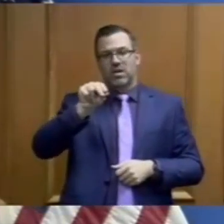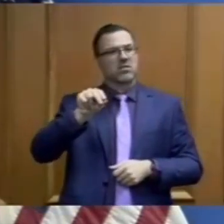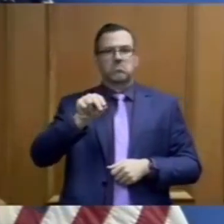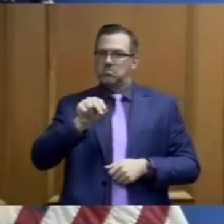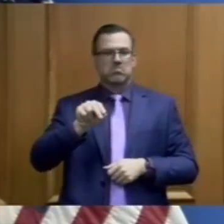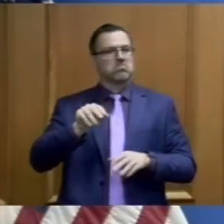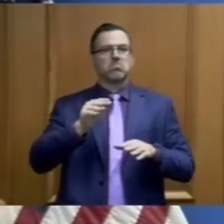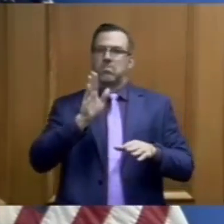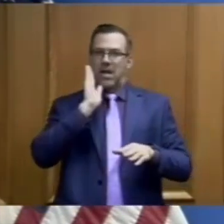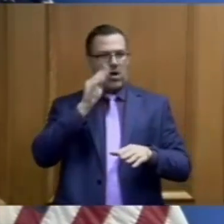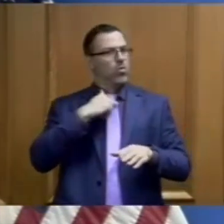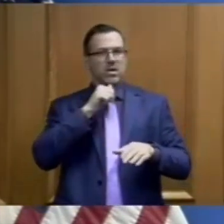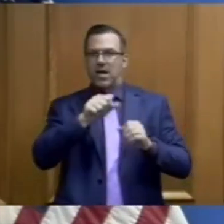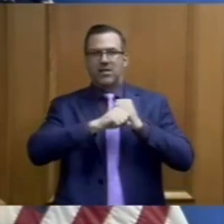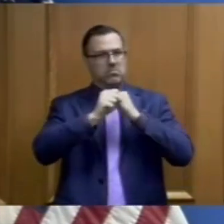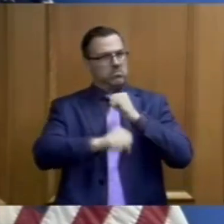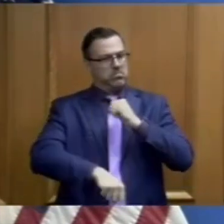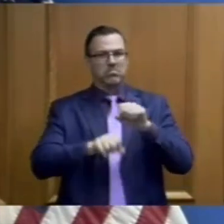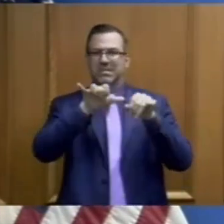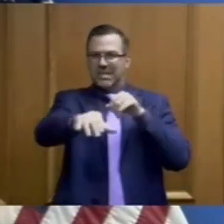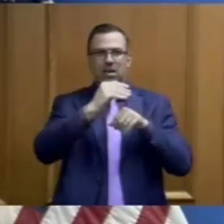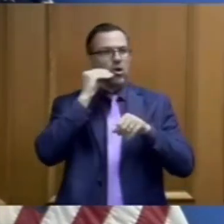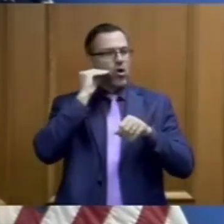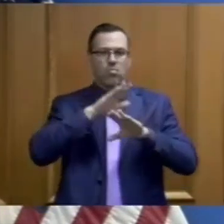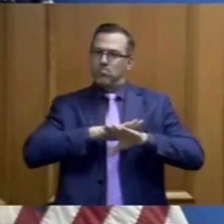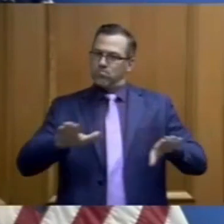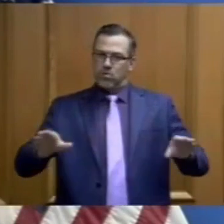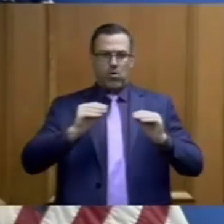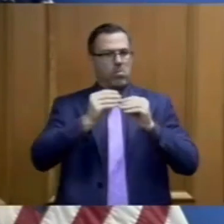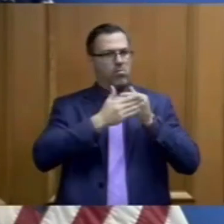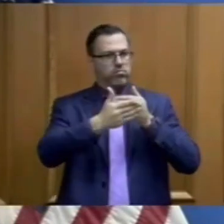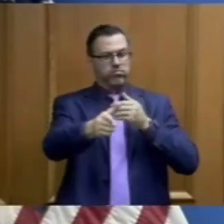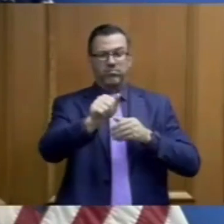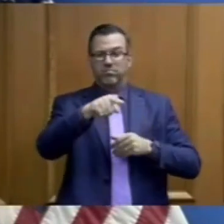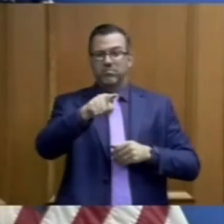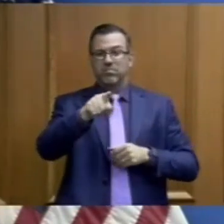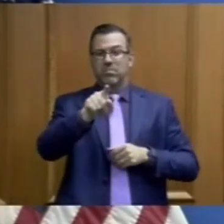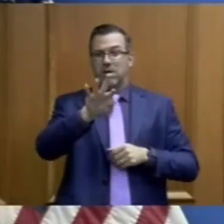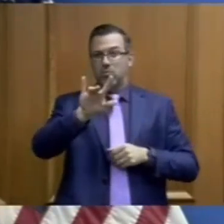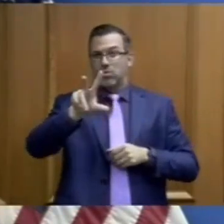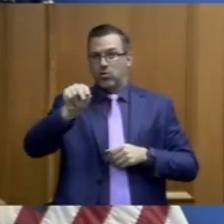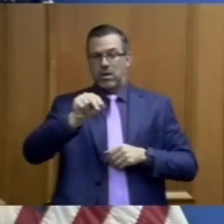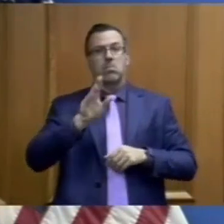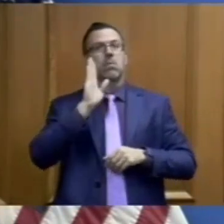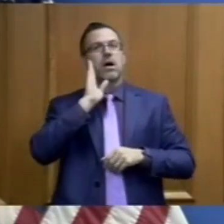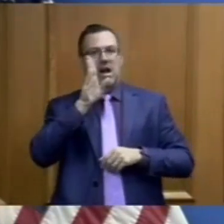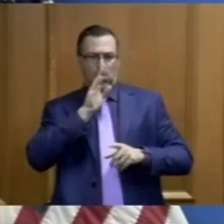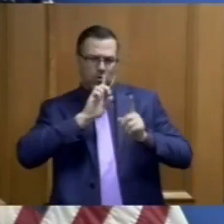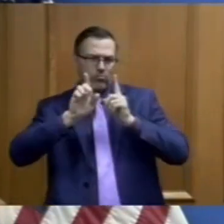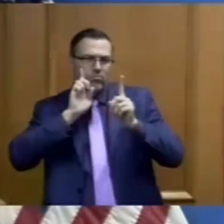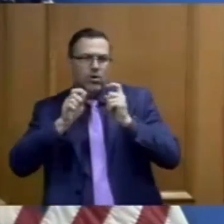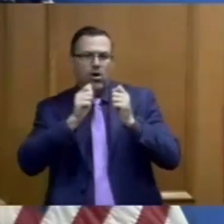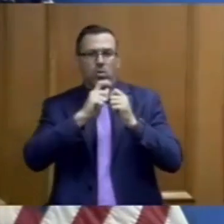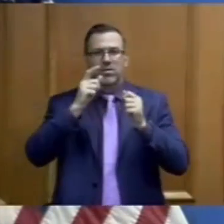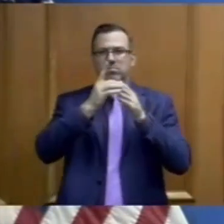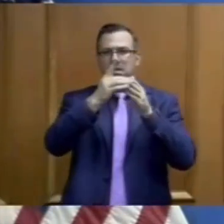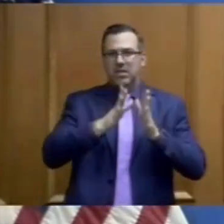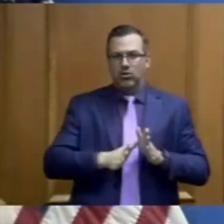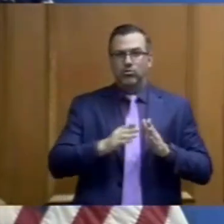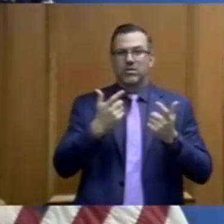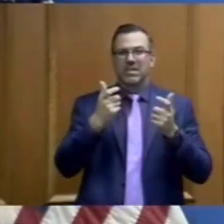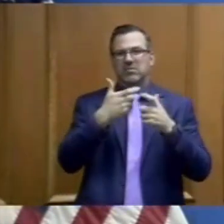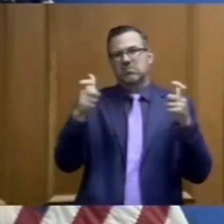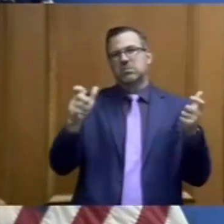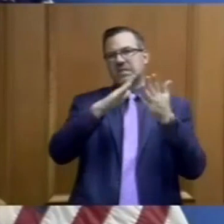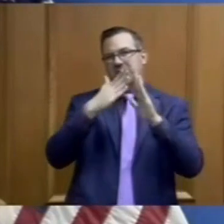with our major metropolitan areas to ensure that they are in a position to safely reopen as soon and